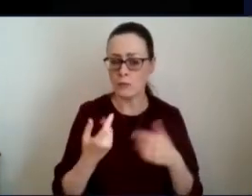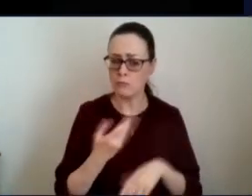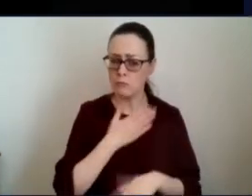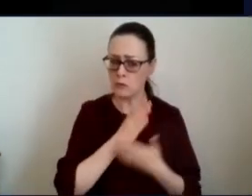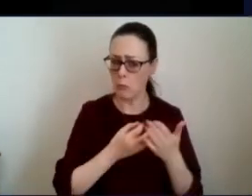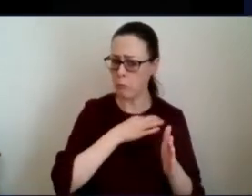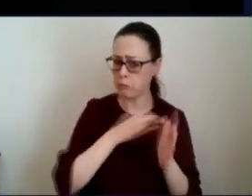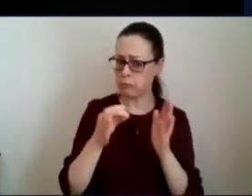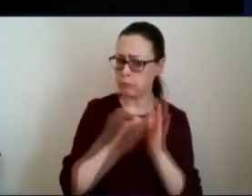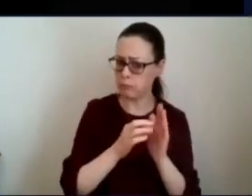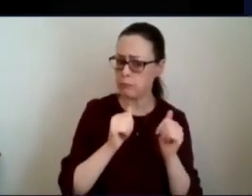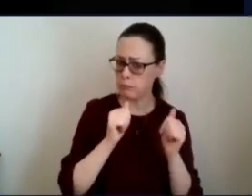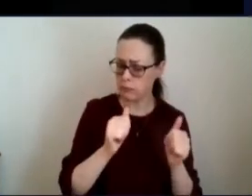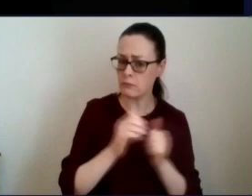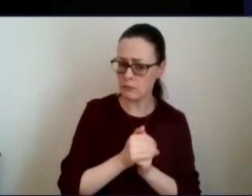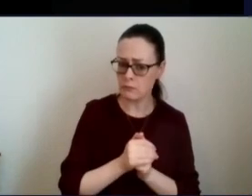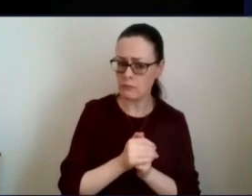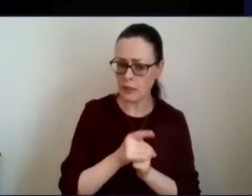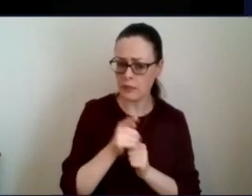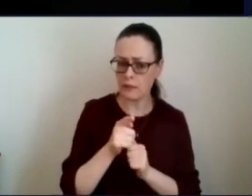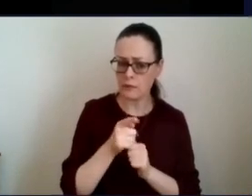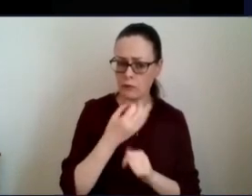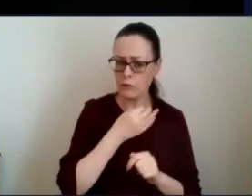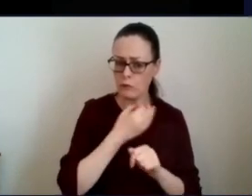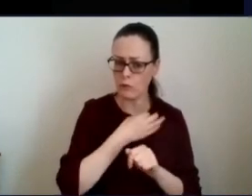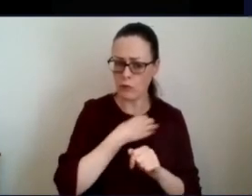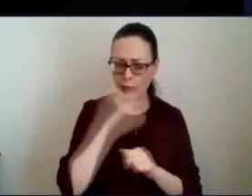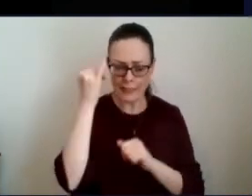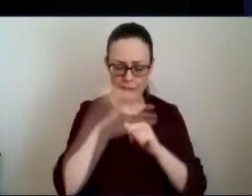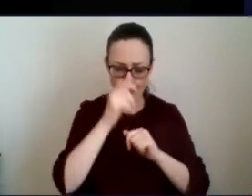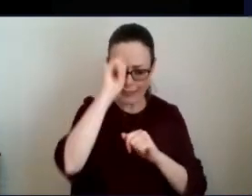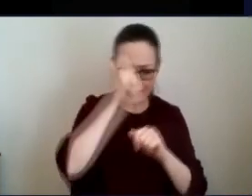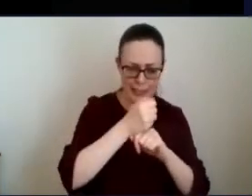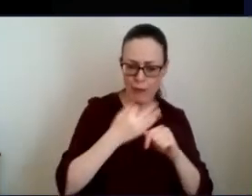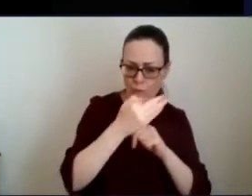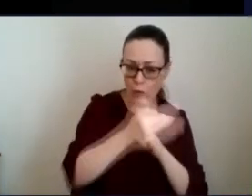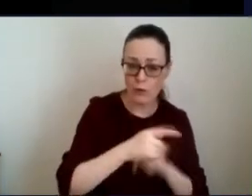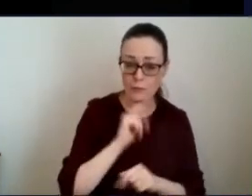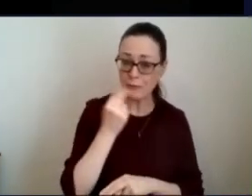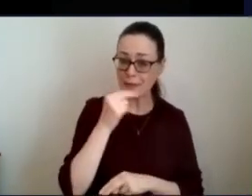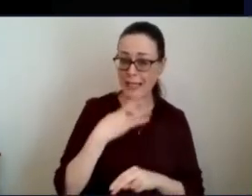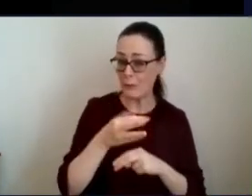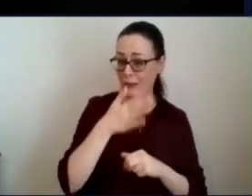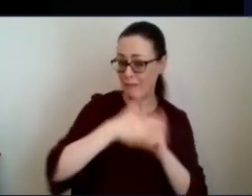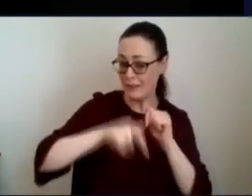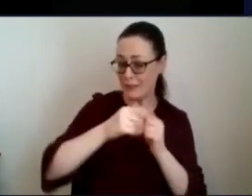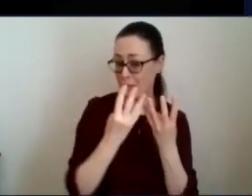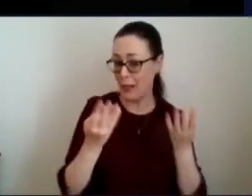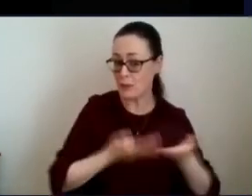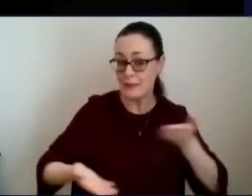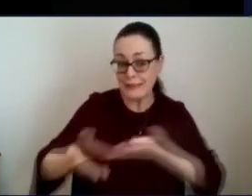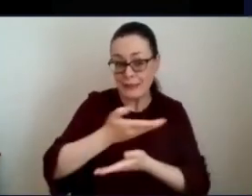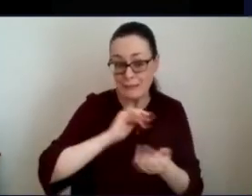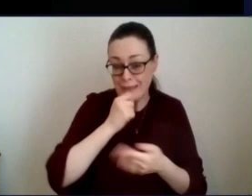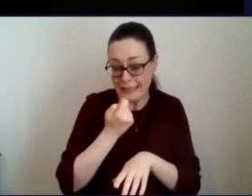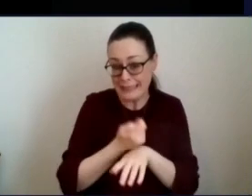points there i think really you know signposting the way forward and really a very nice way actually to finish up this panel discussion because that is all we have time